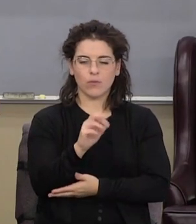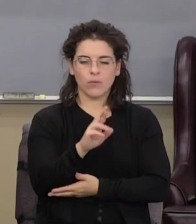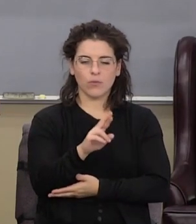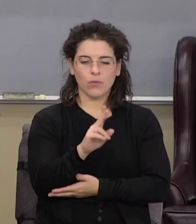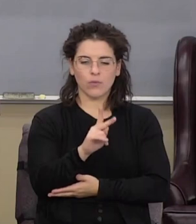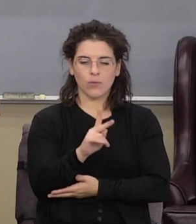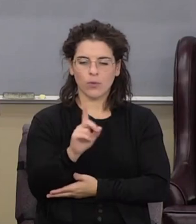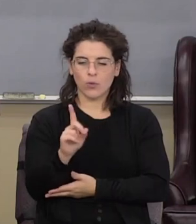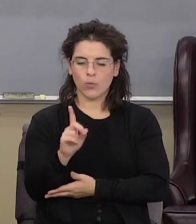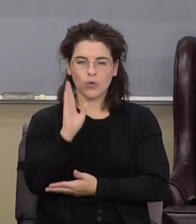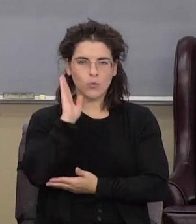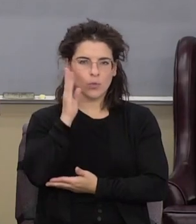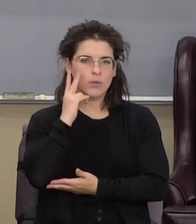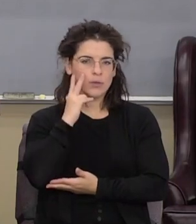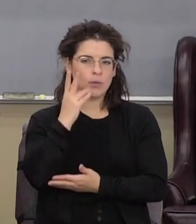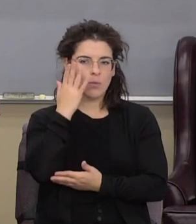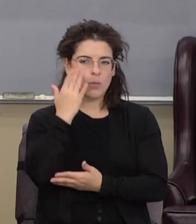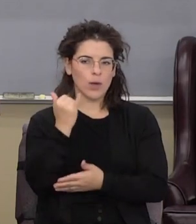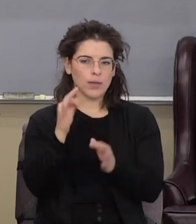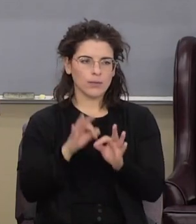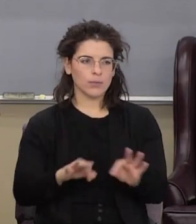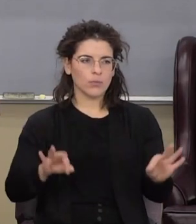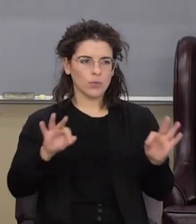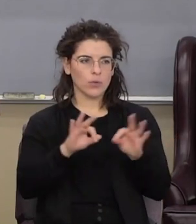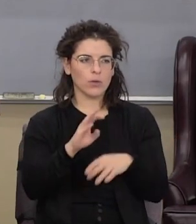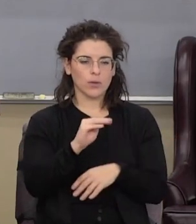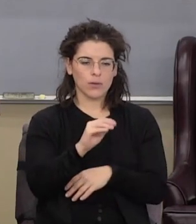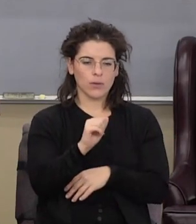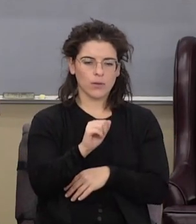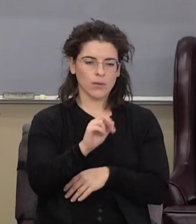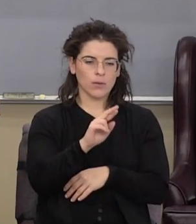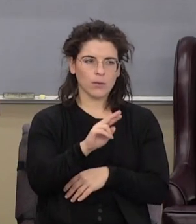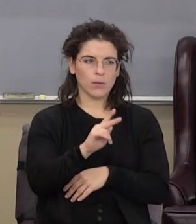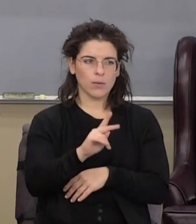why this is important. Mark chapter 1, verse 14.